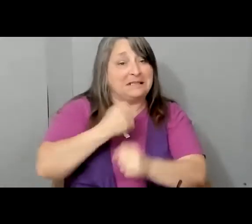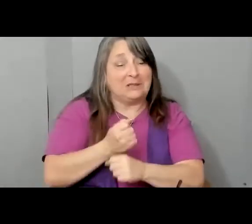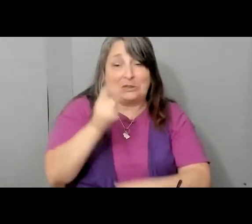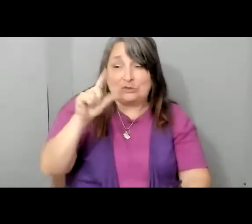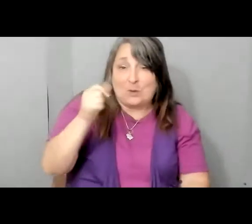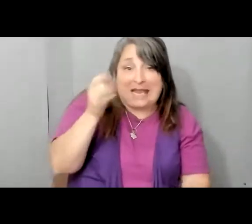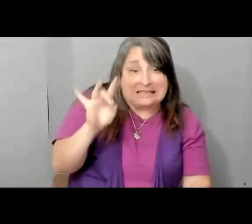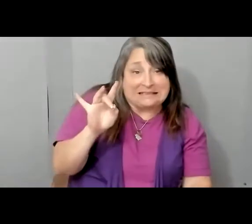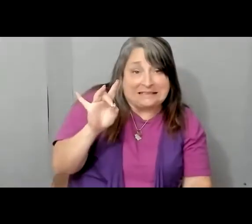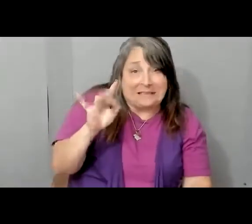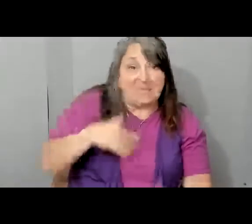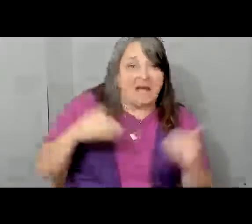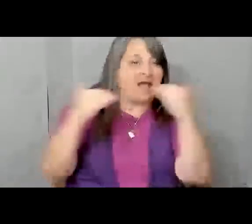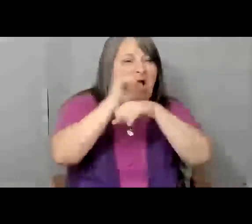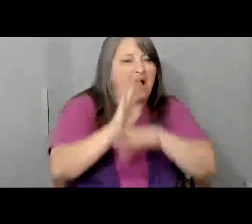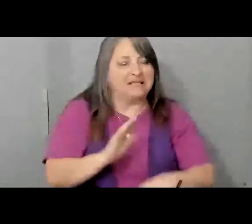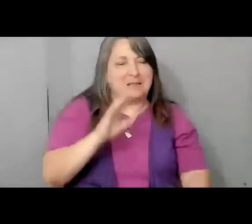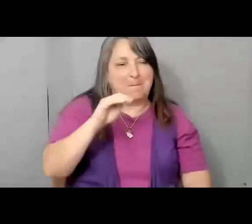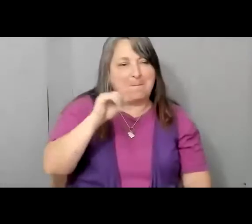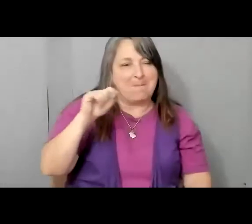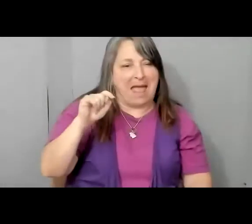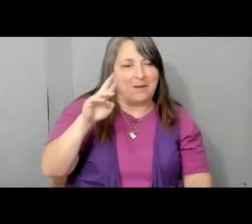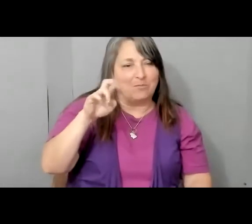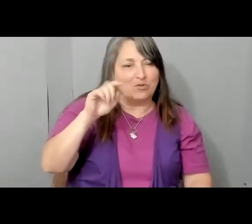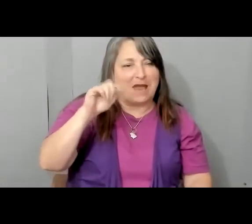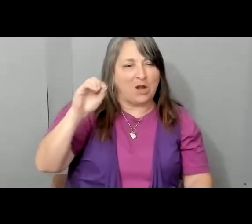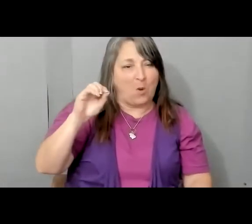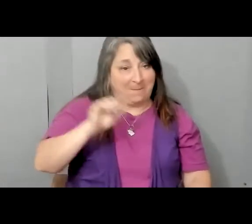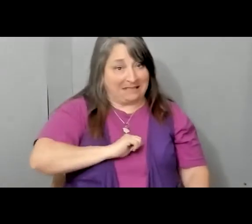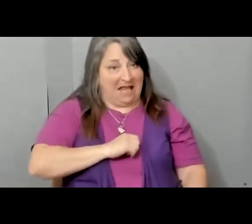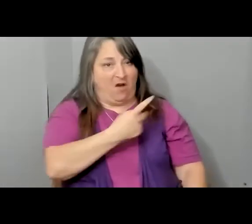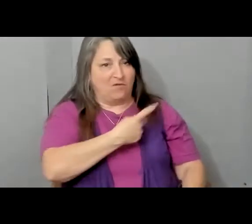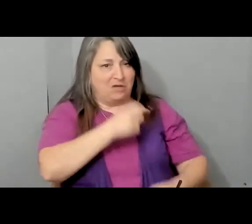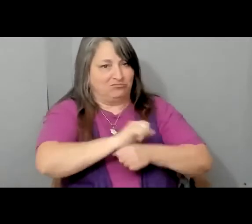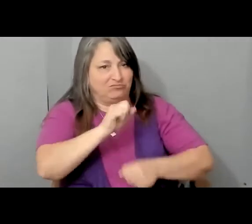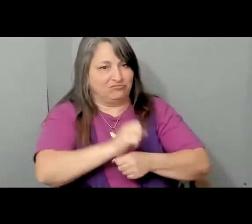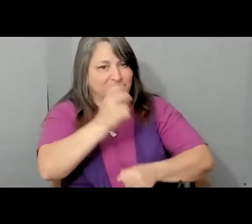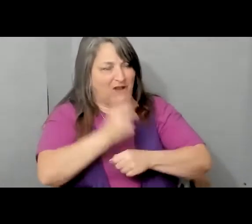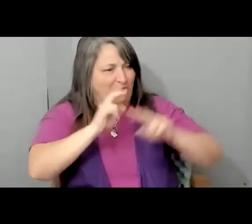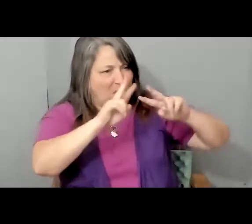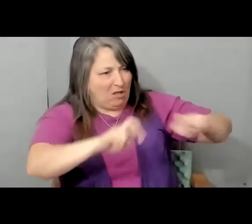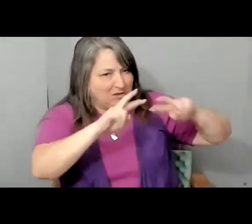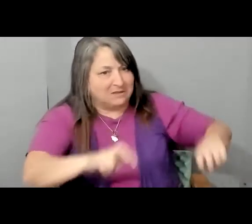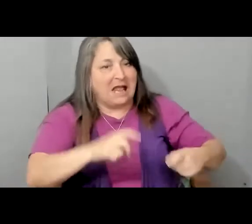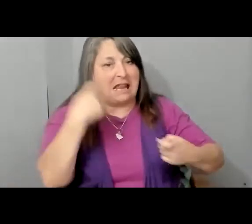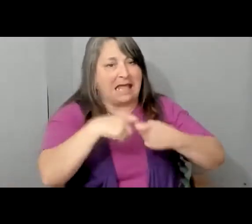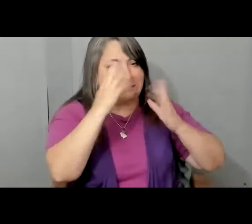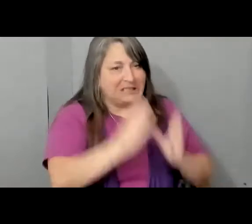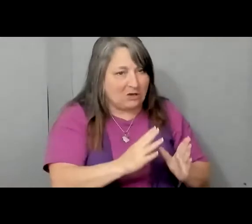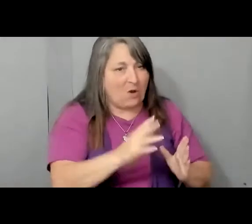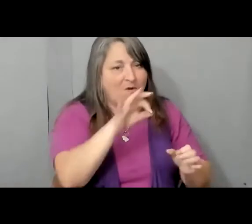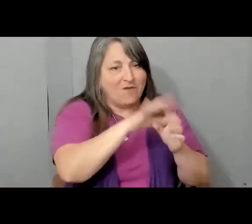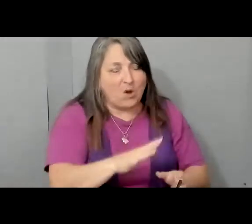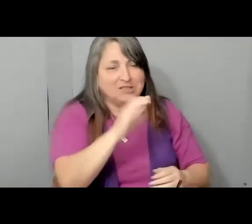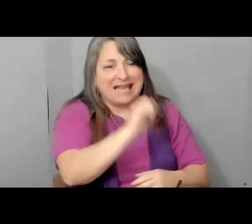colleague, Dr. Matt Barreto and myself started doing this analysis of Latino voters and later Asian American voters. We look at